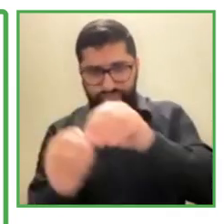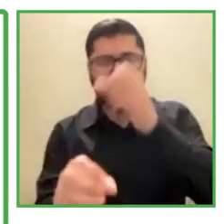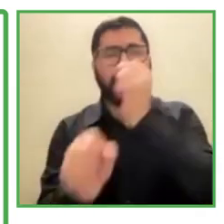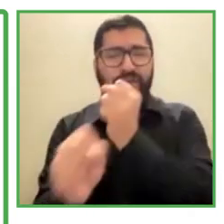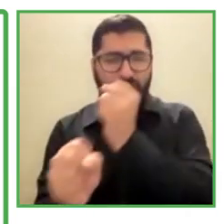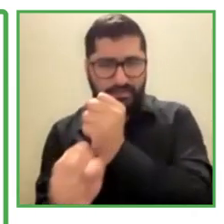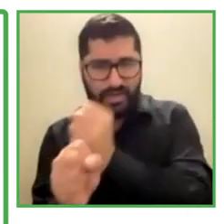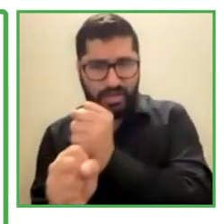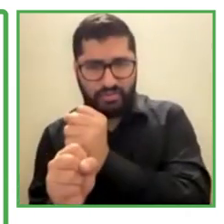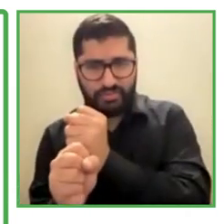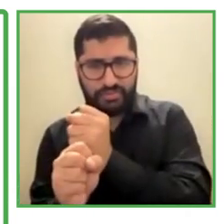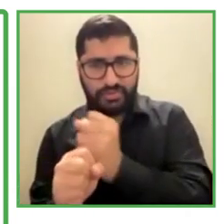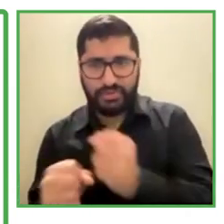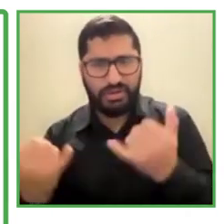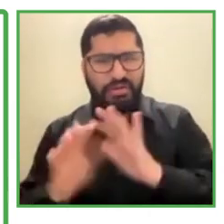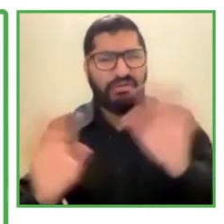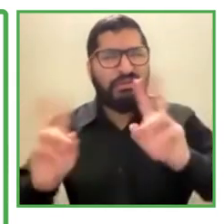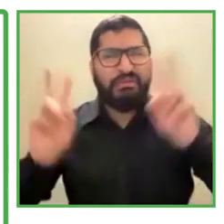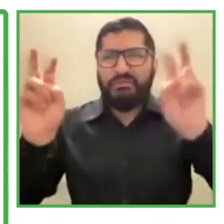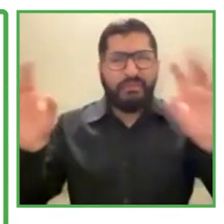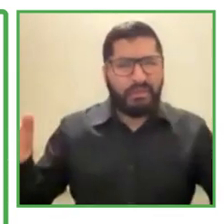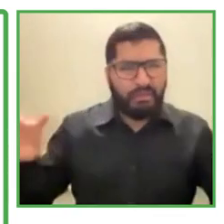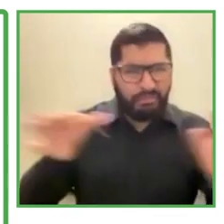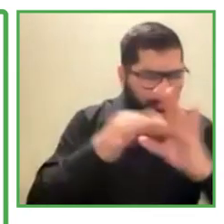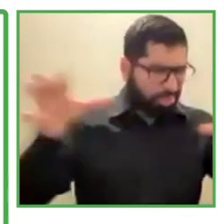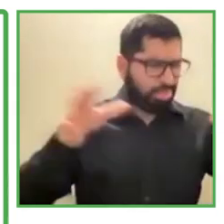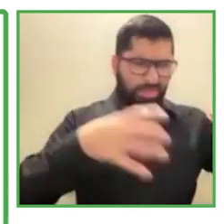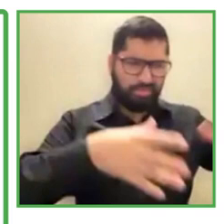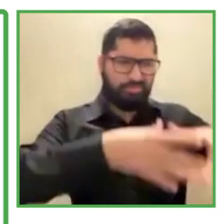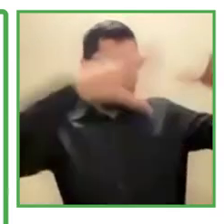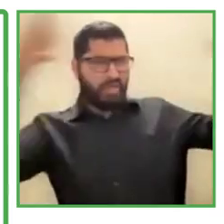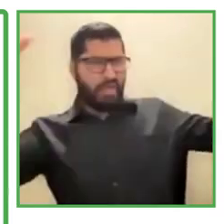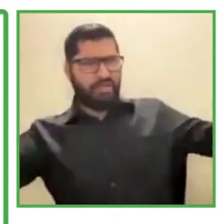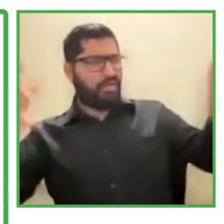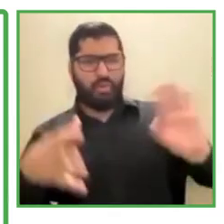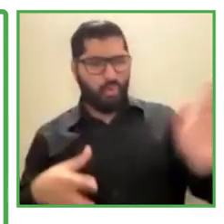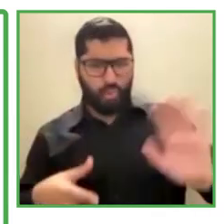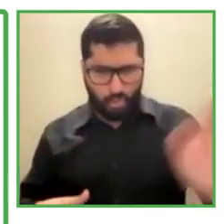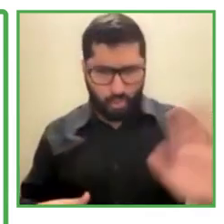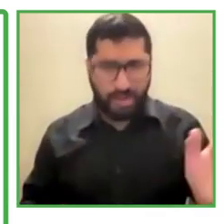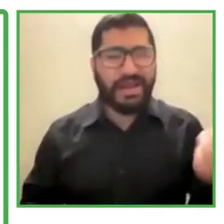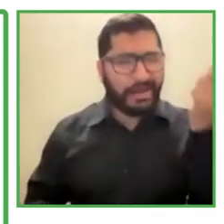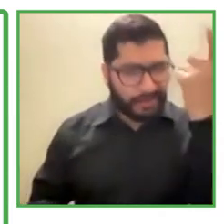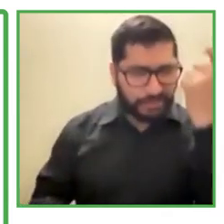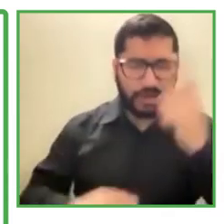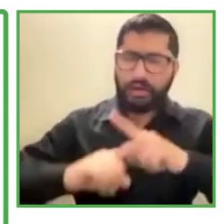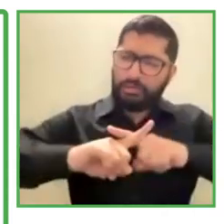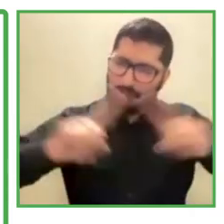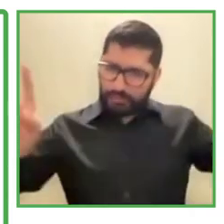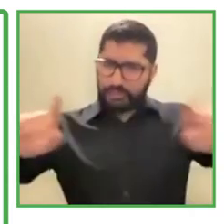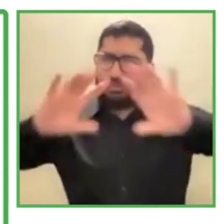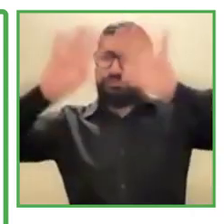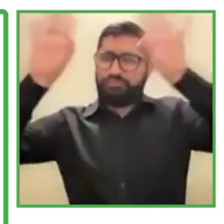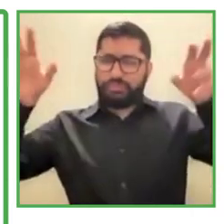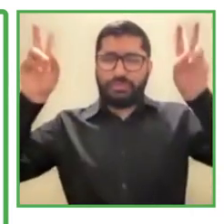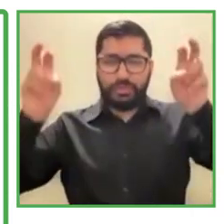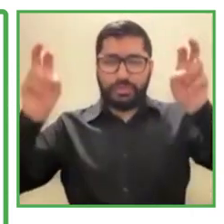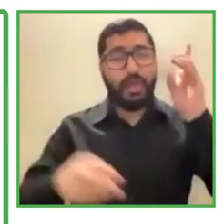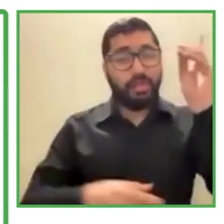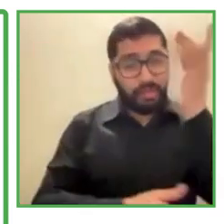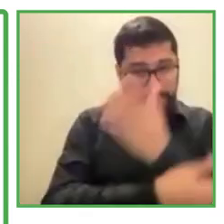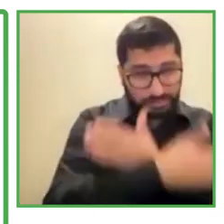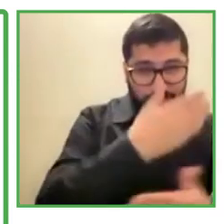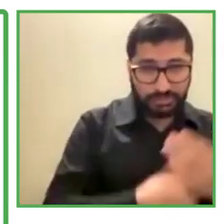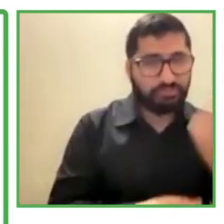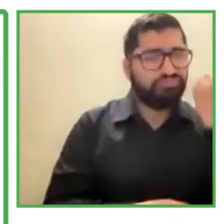inclusion and what the role is in the society. So we also fortify that with accessibility services. So